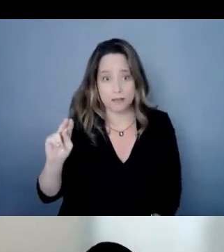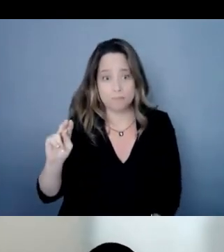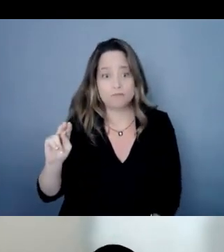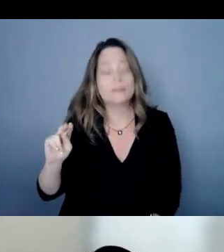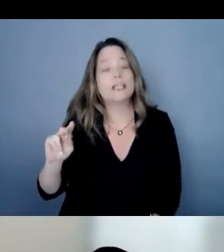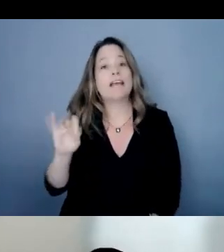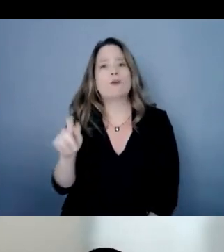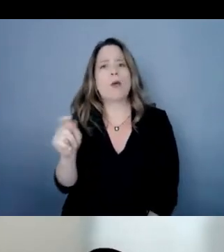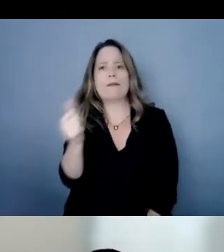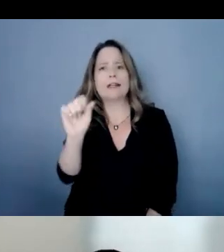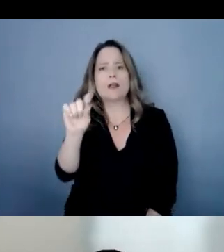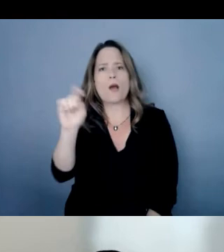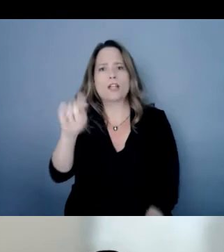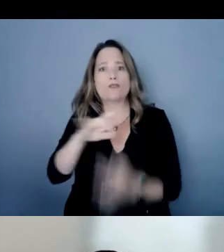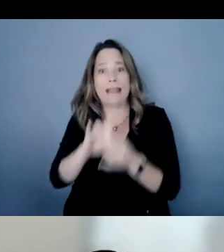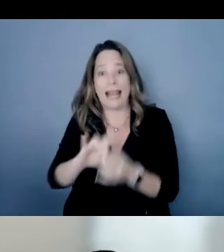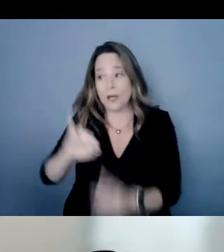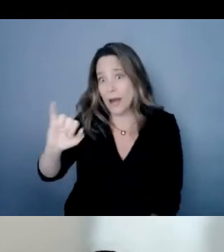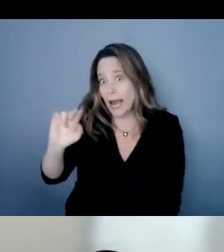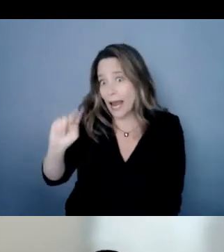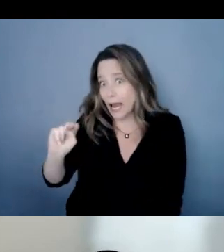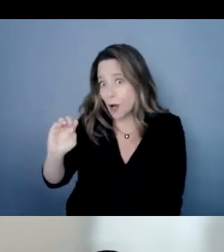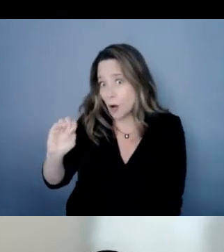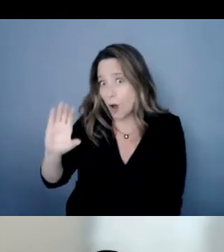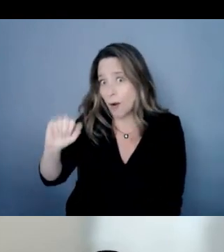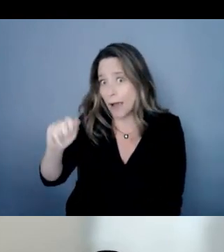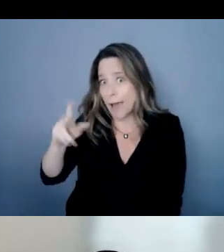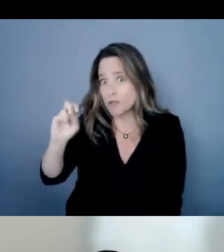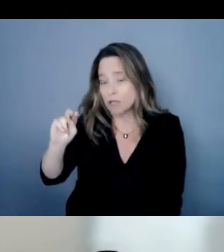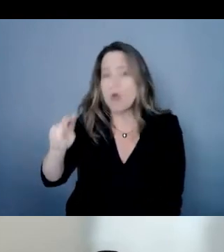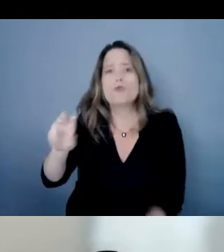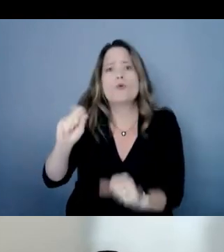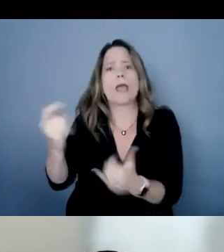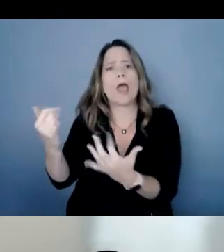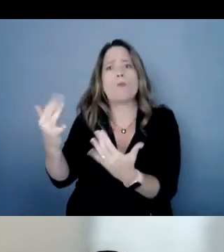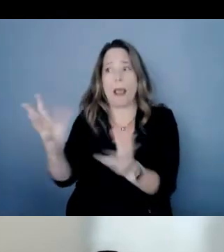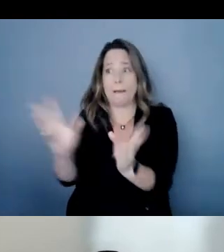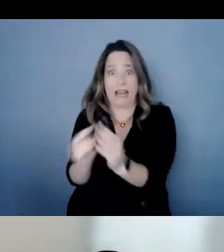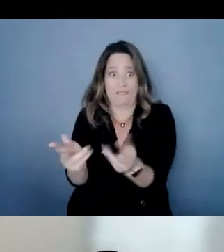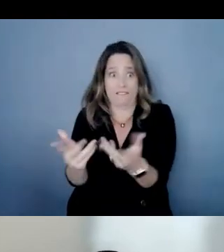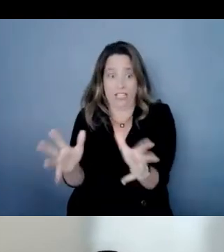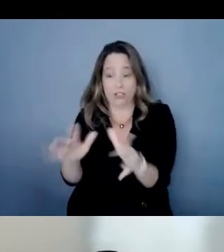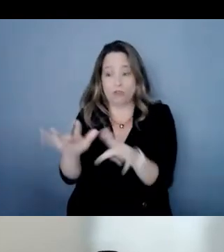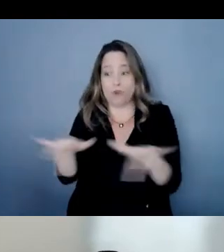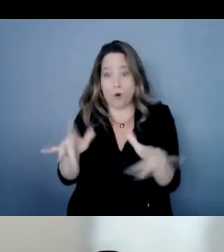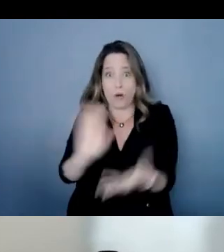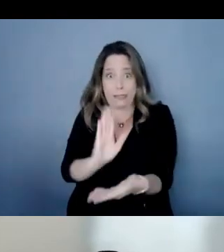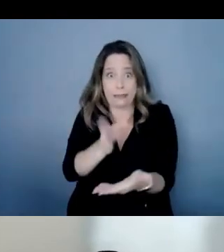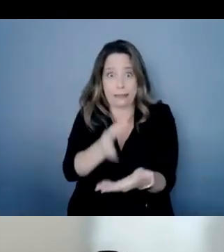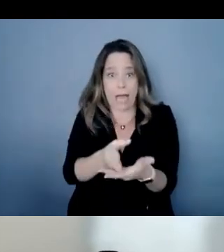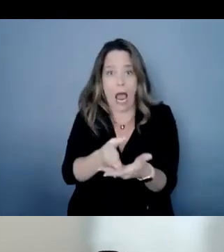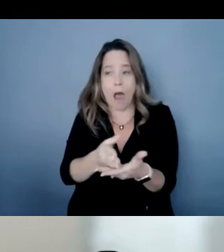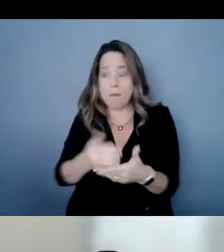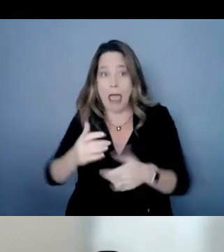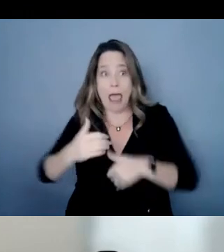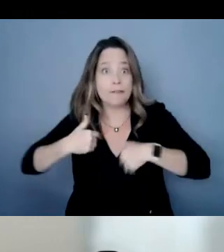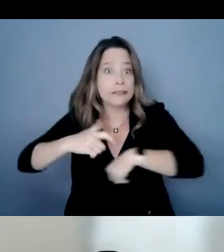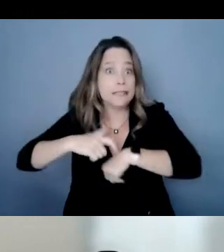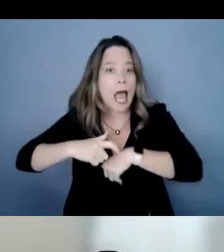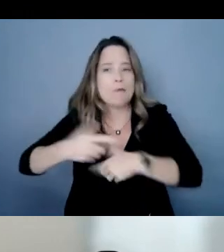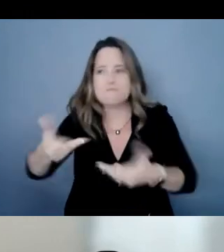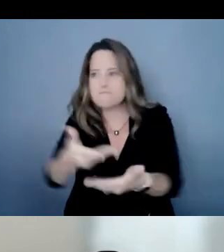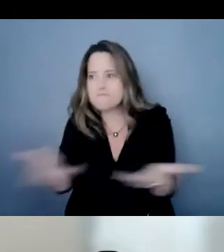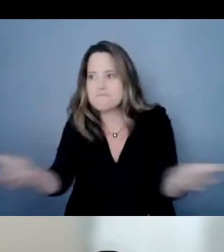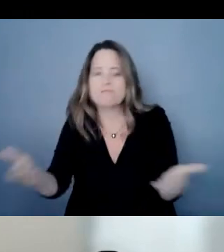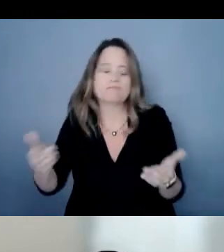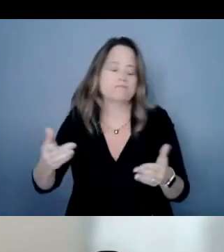inno caption you can stay on after the recording has ended if there is time and we can take your questions then or if